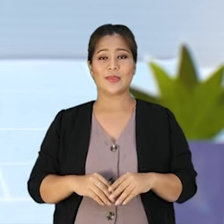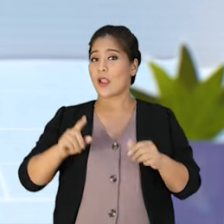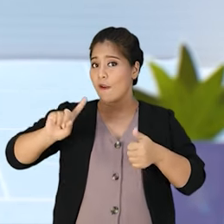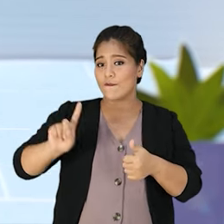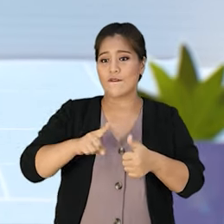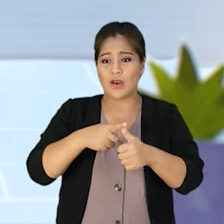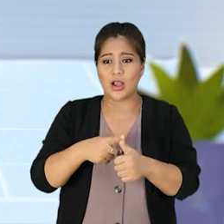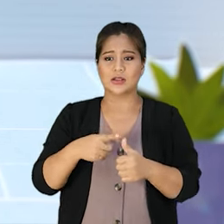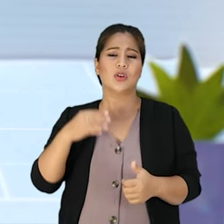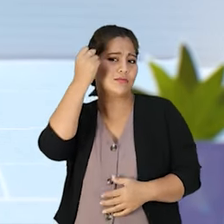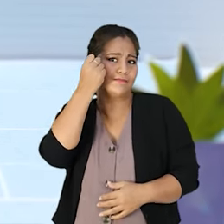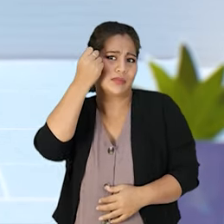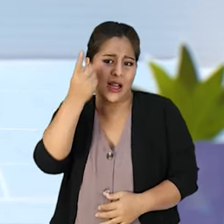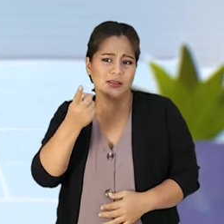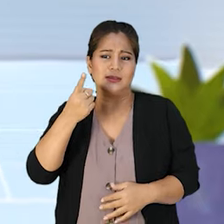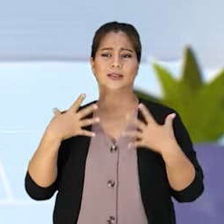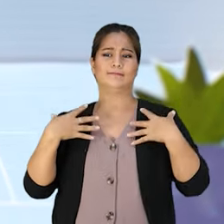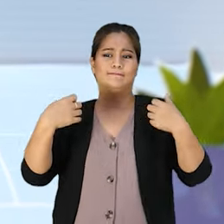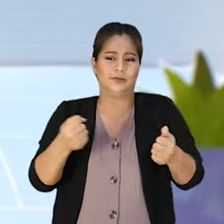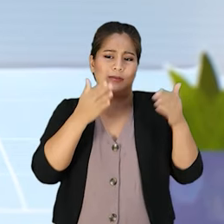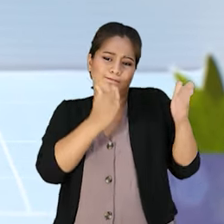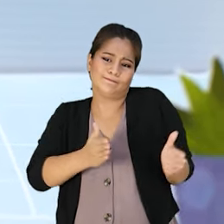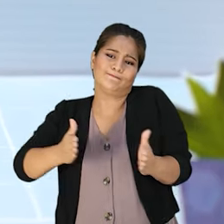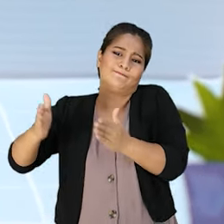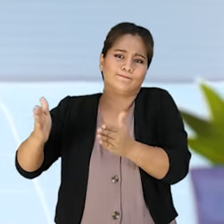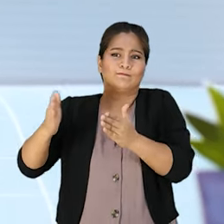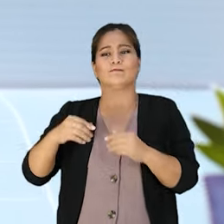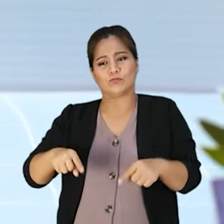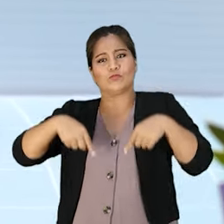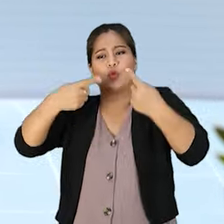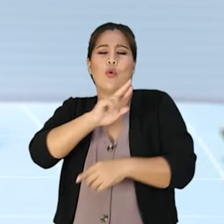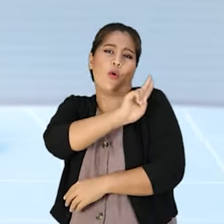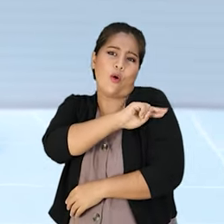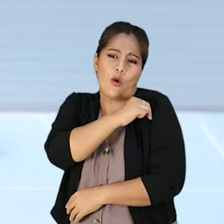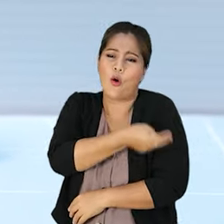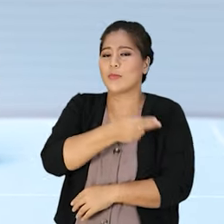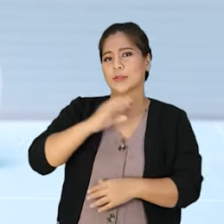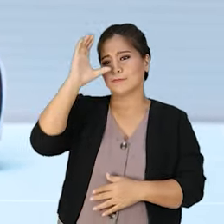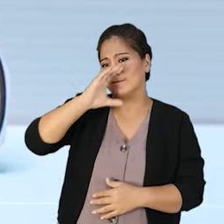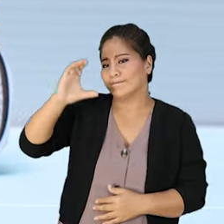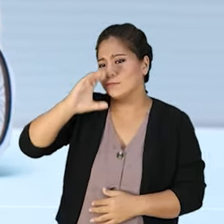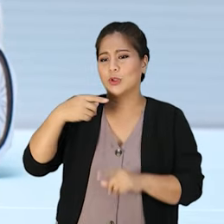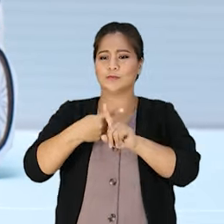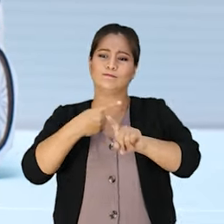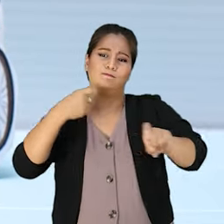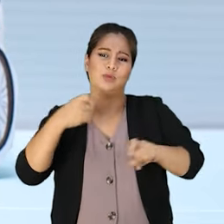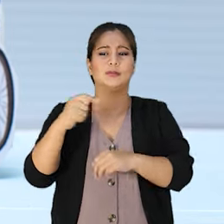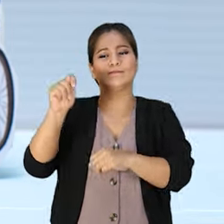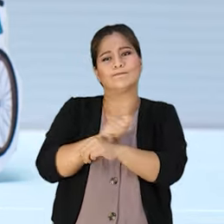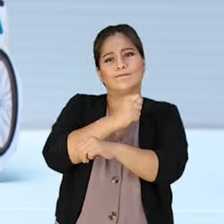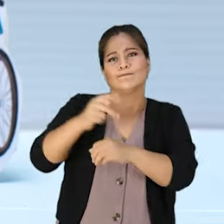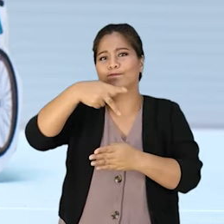I you need a good understanding of your health condition and confidence to go to the hospital and seek support from trained professionals.